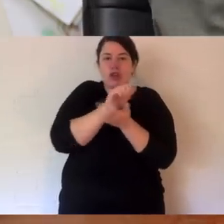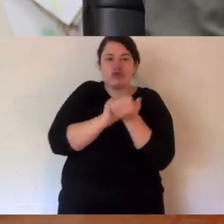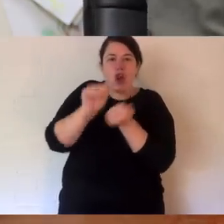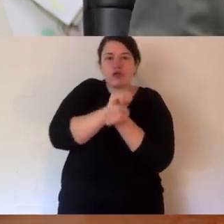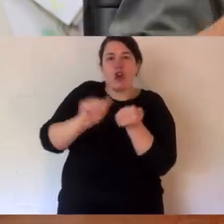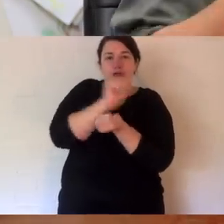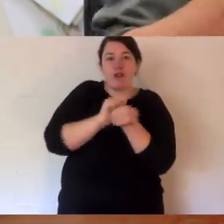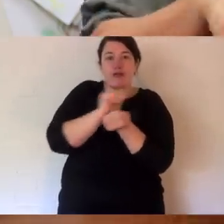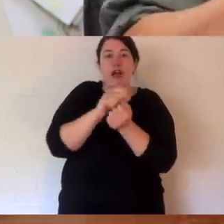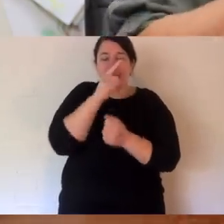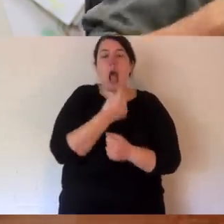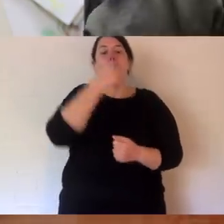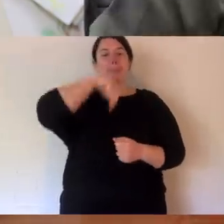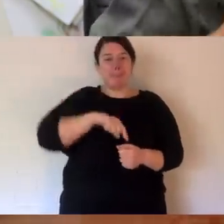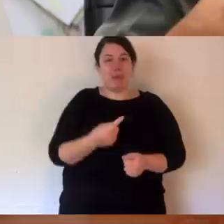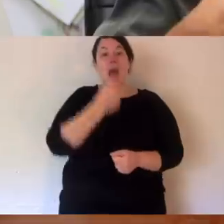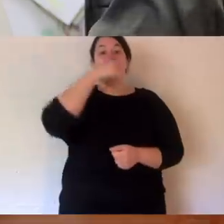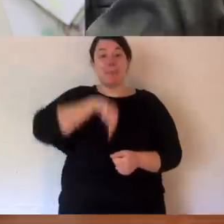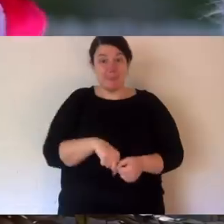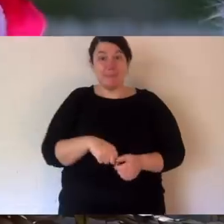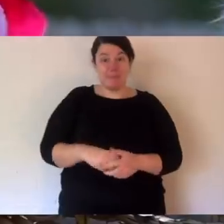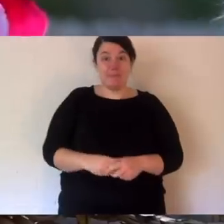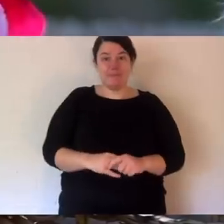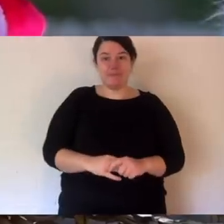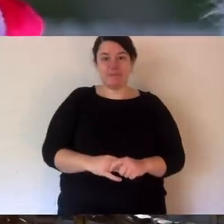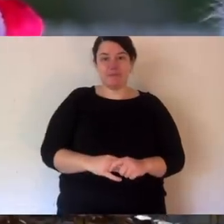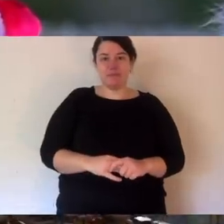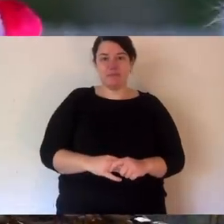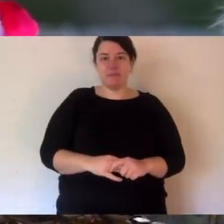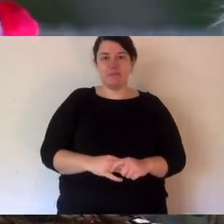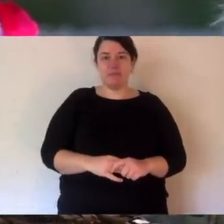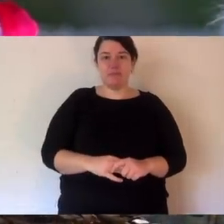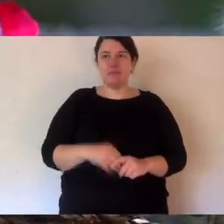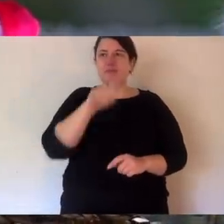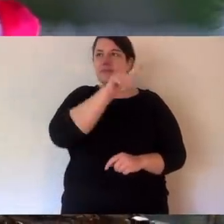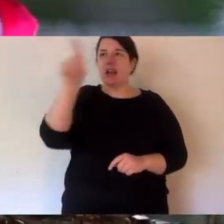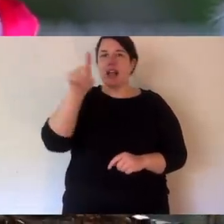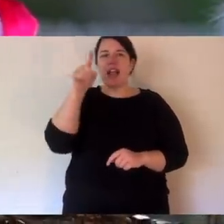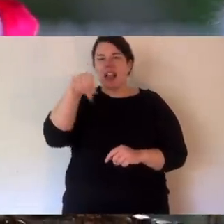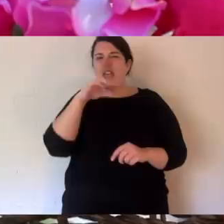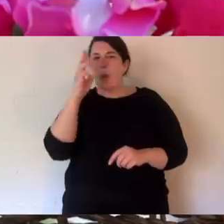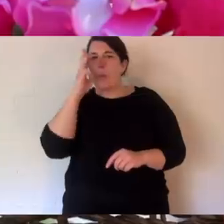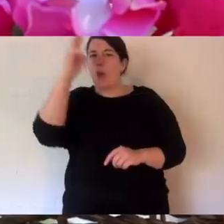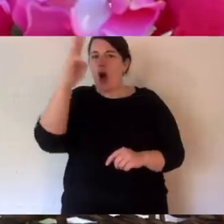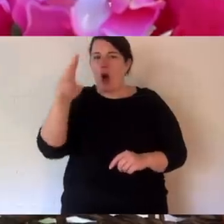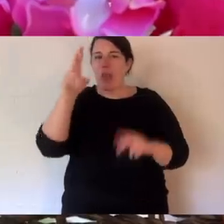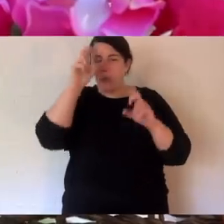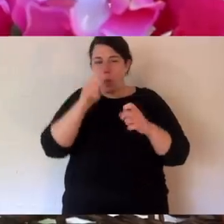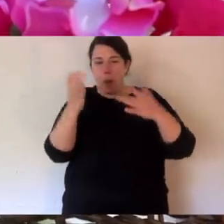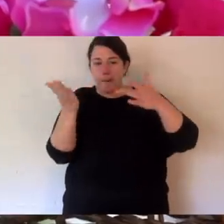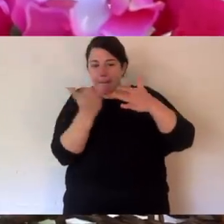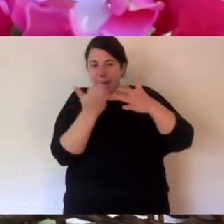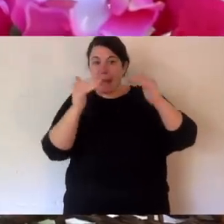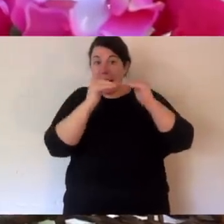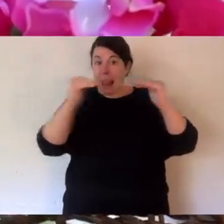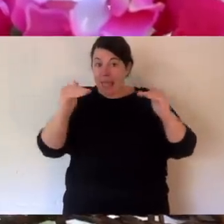And they do this to actually make that food palatable and so she can swallow it. Now, in the wild, they're called a mid-level